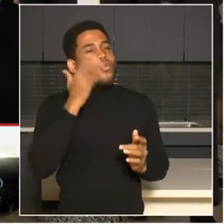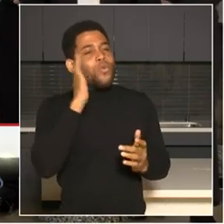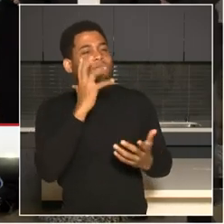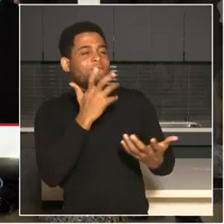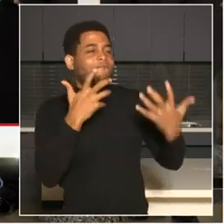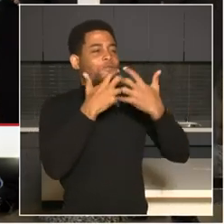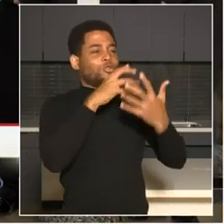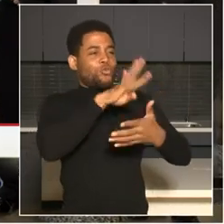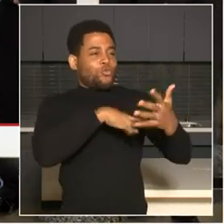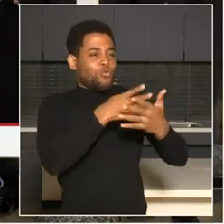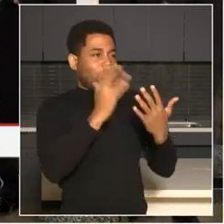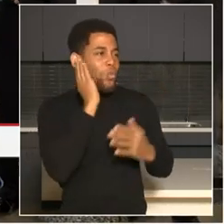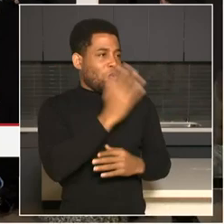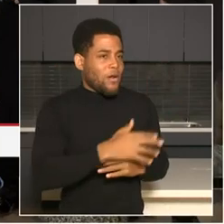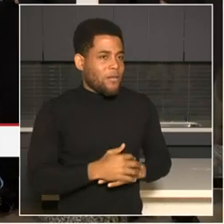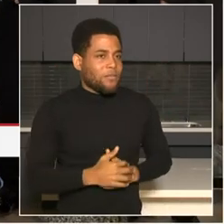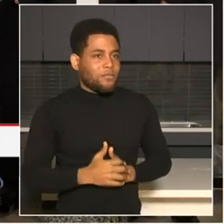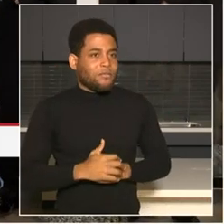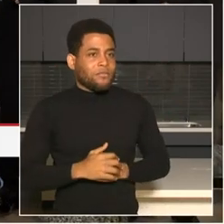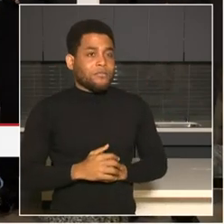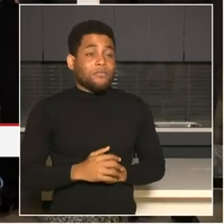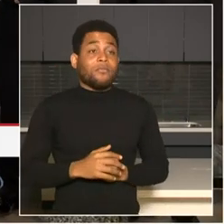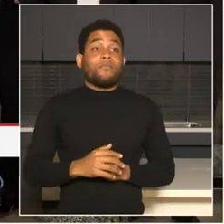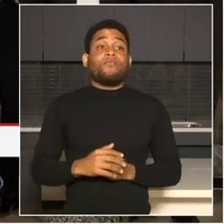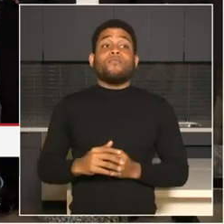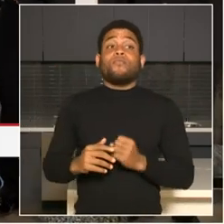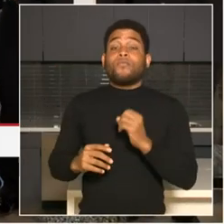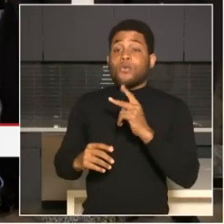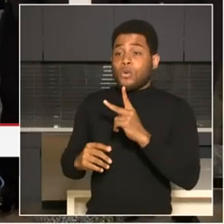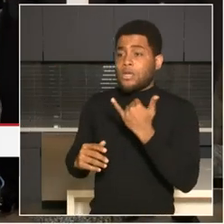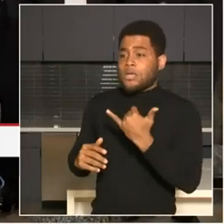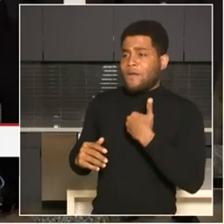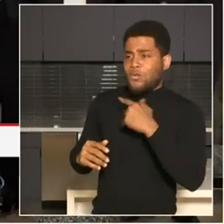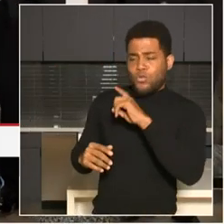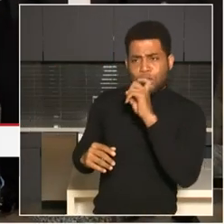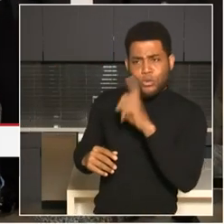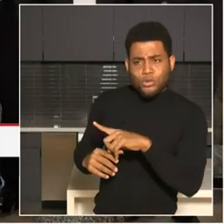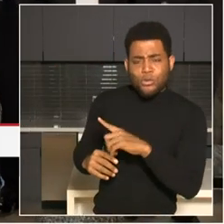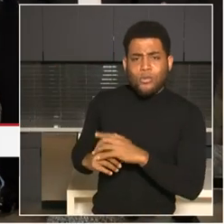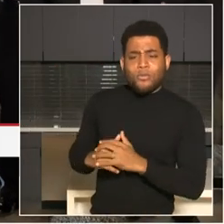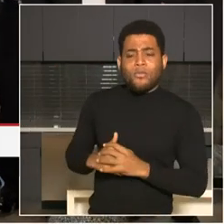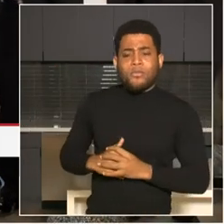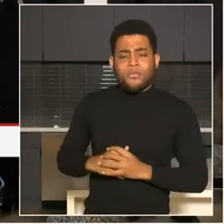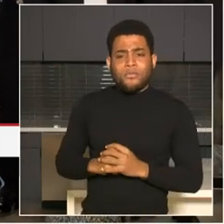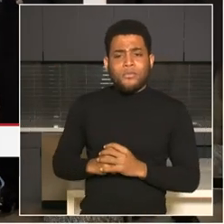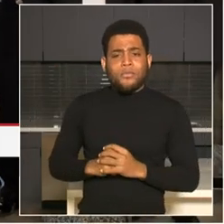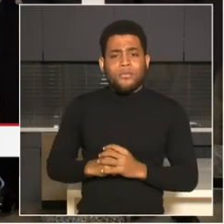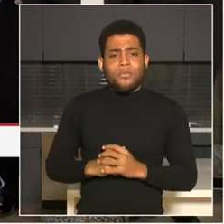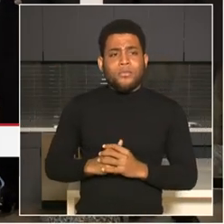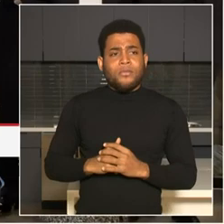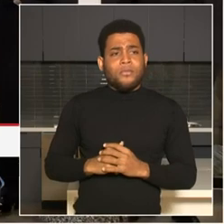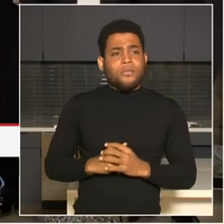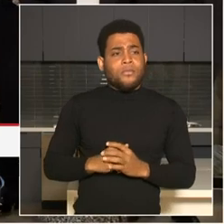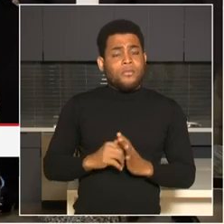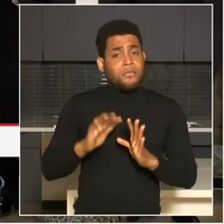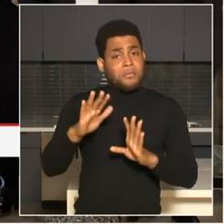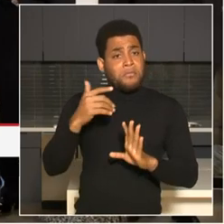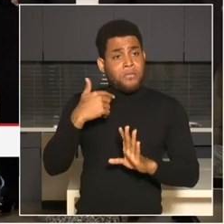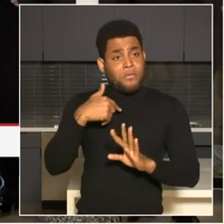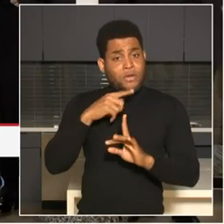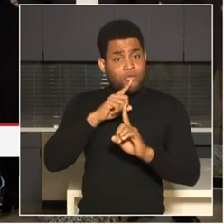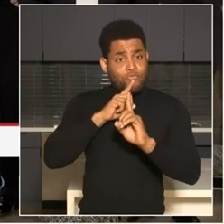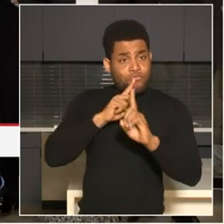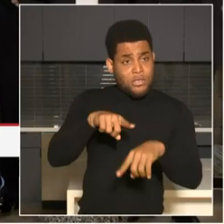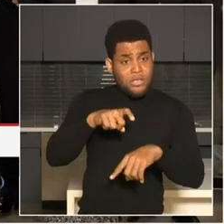If you're able to respond in real time with the police center, do you have the staff to respond to that once crime is going to go? Absolutely. We are, we are